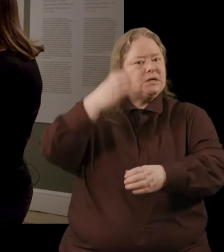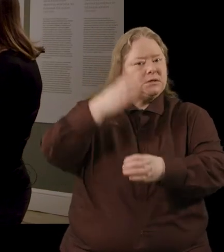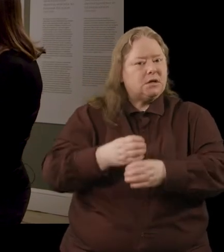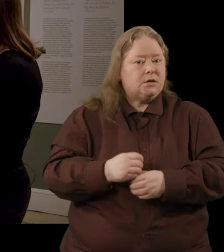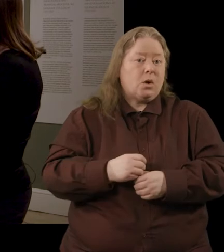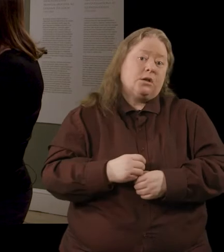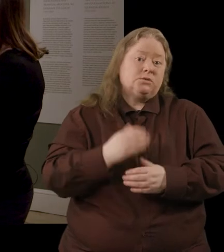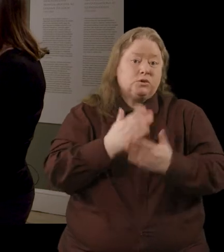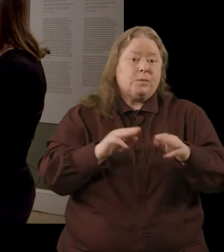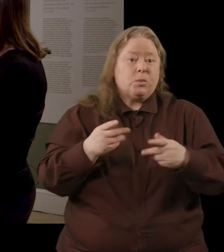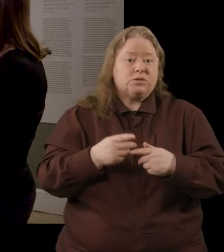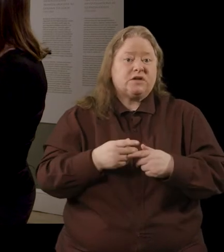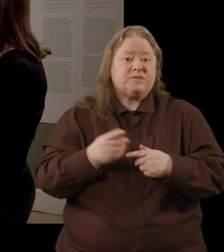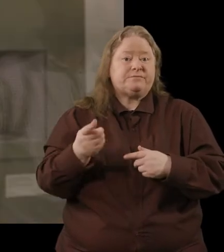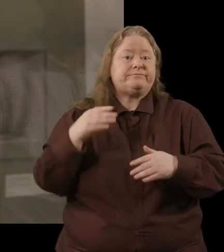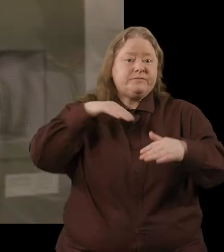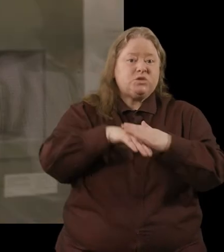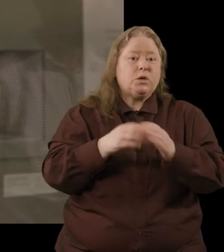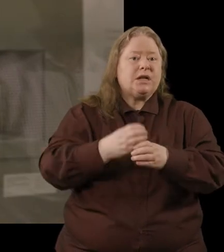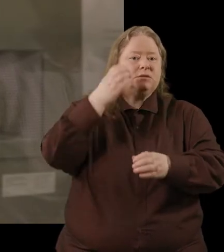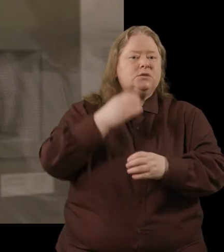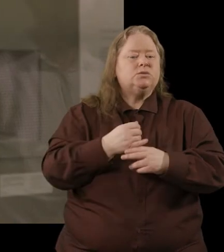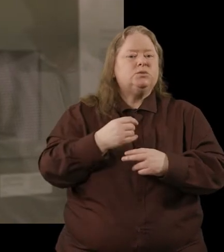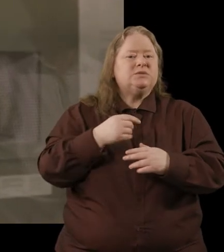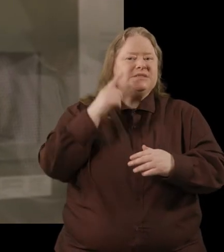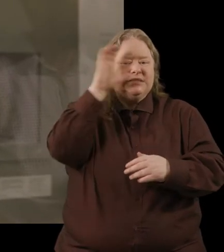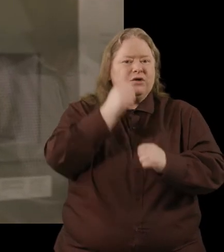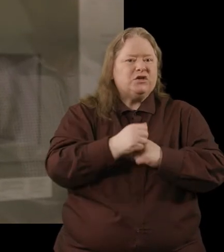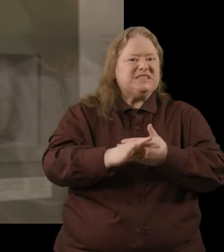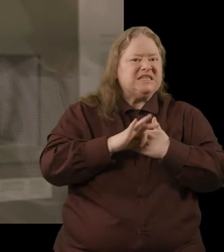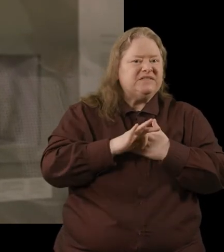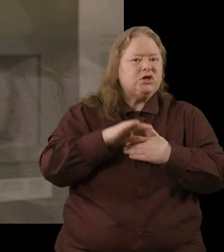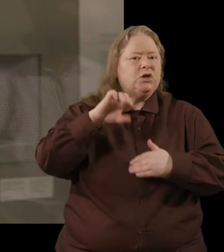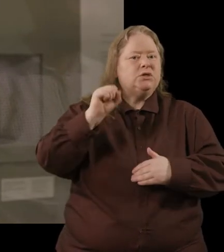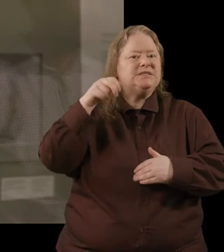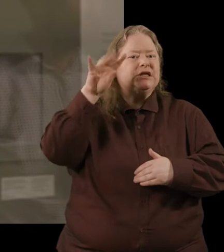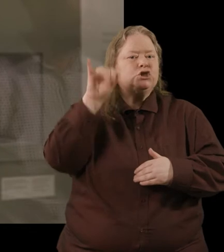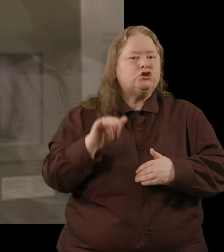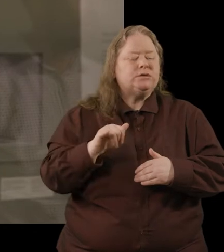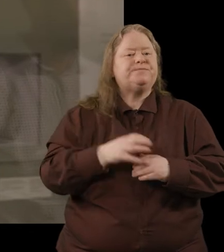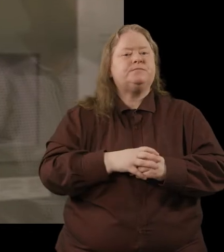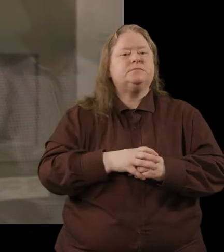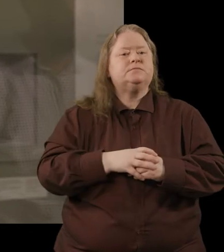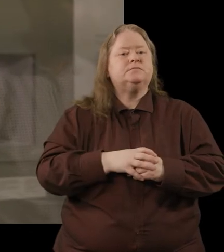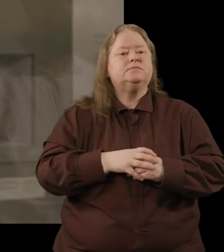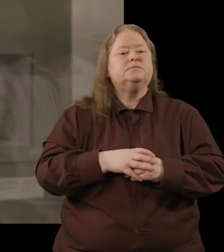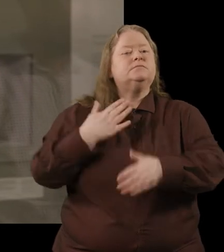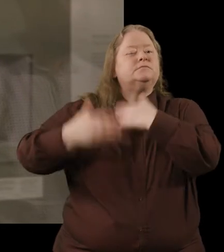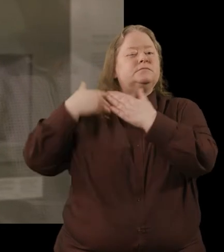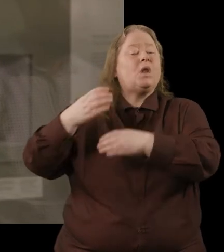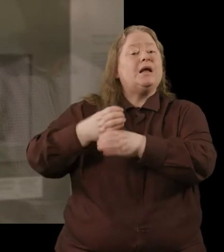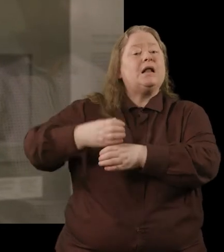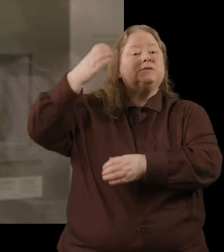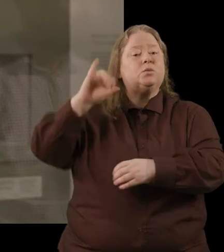people would have actually been coming to Glendalough to seek safety or sanctuary. Glendalough would have been surrounded by a big ditch